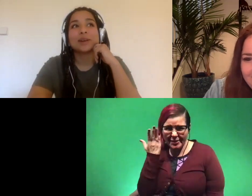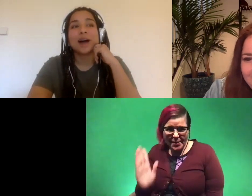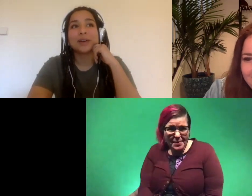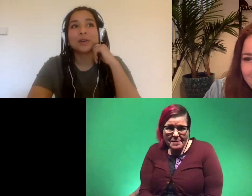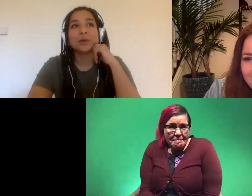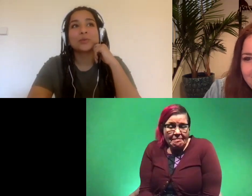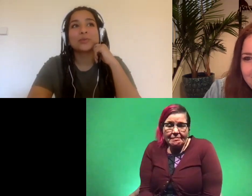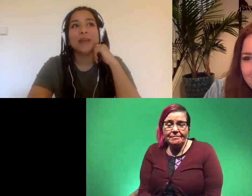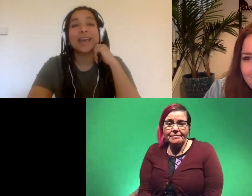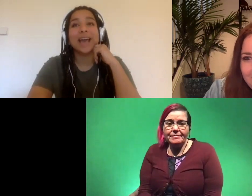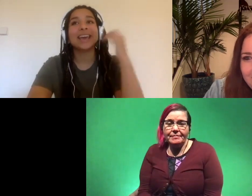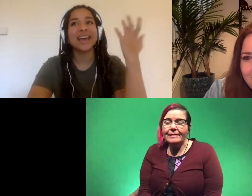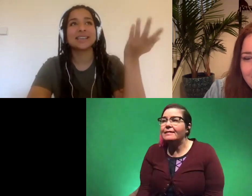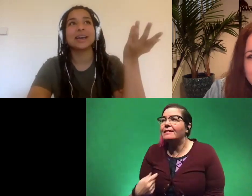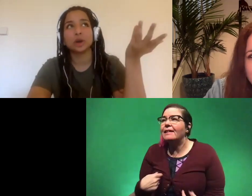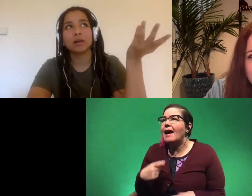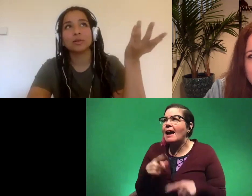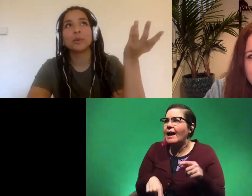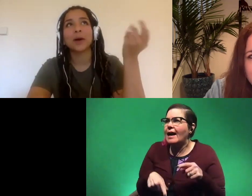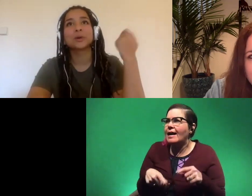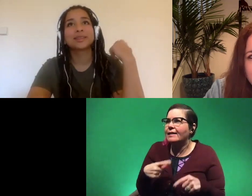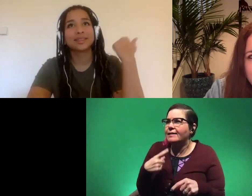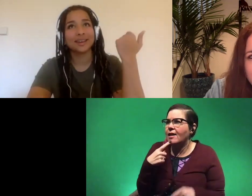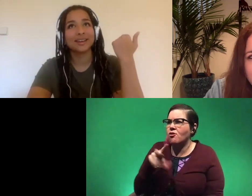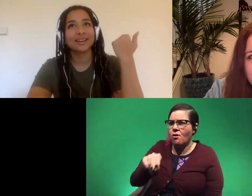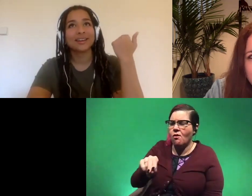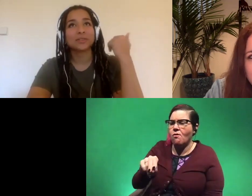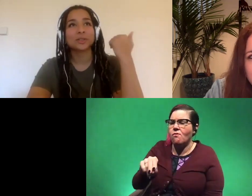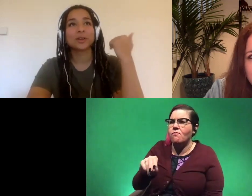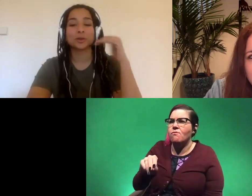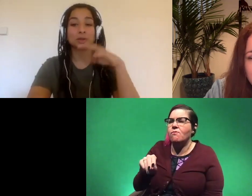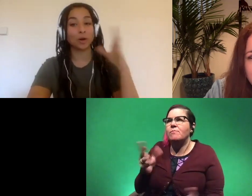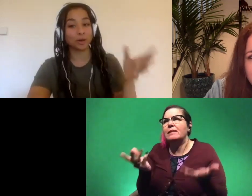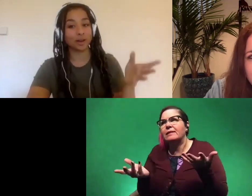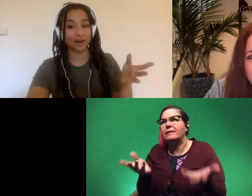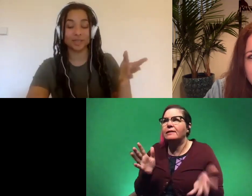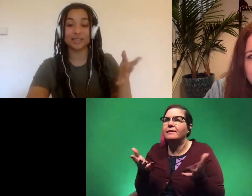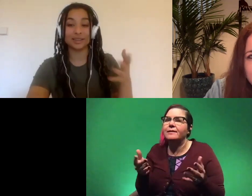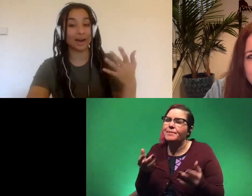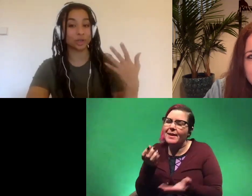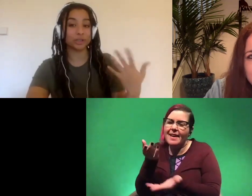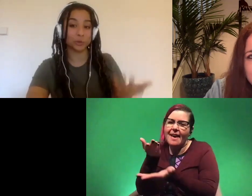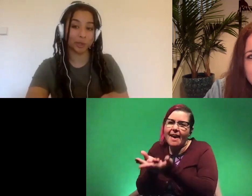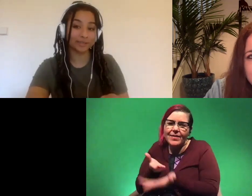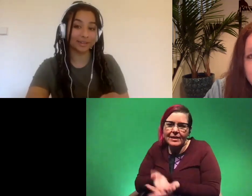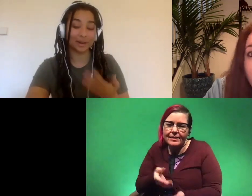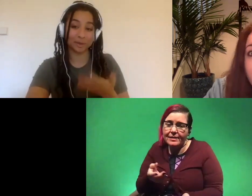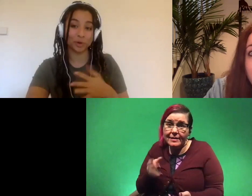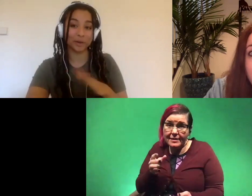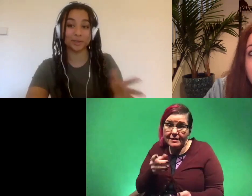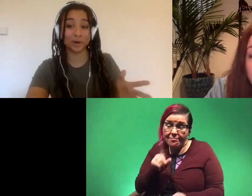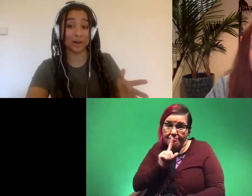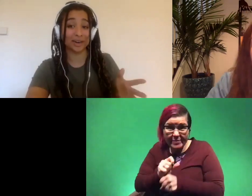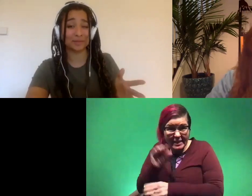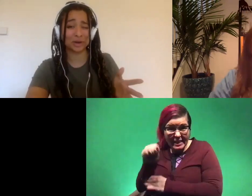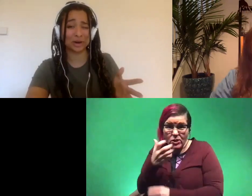i don't i can't say no but i would think first of all there's not a whole lot of evidence that they actually did roar not to break